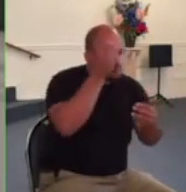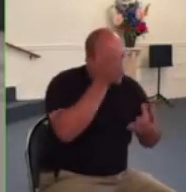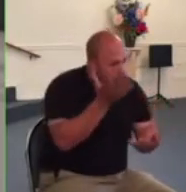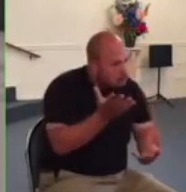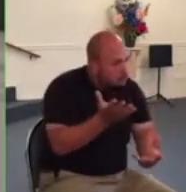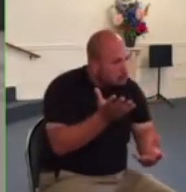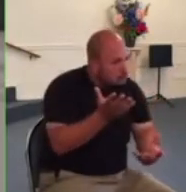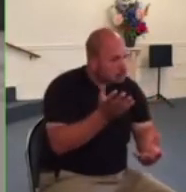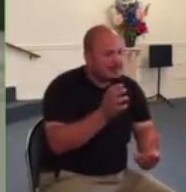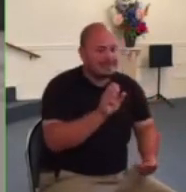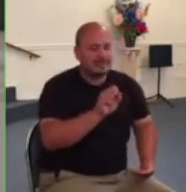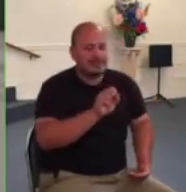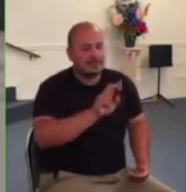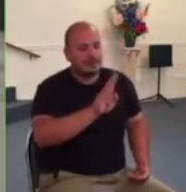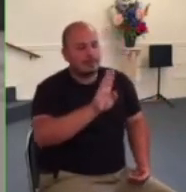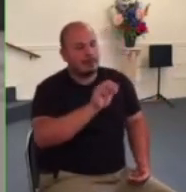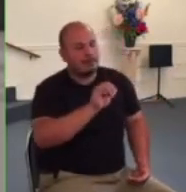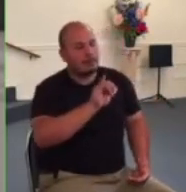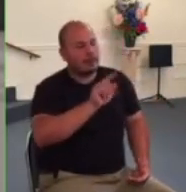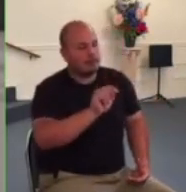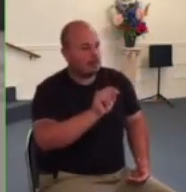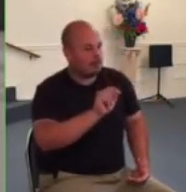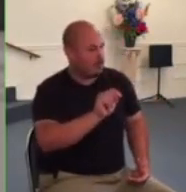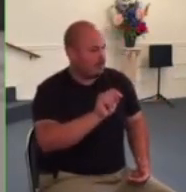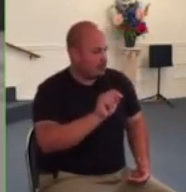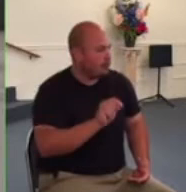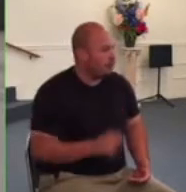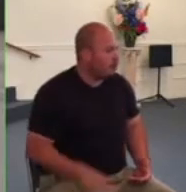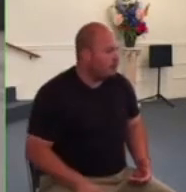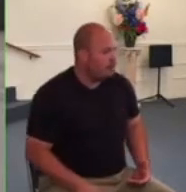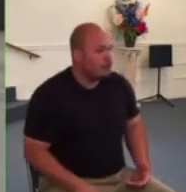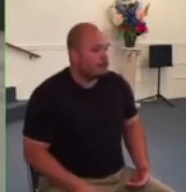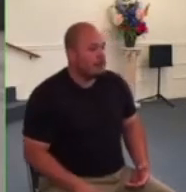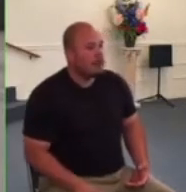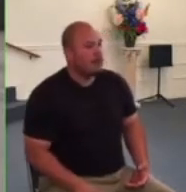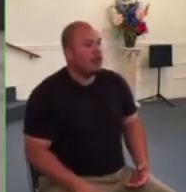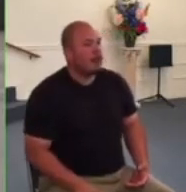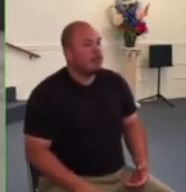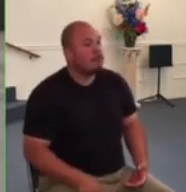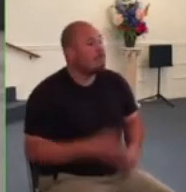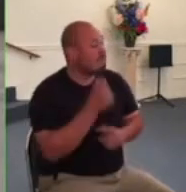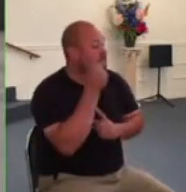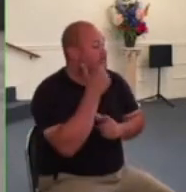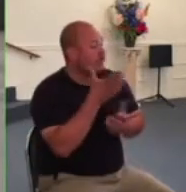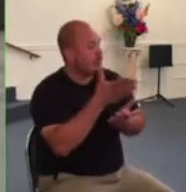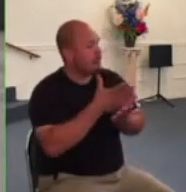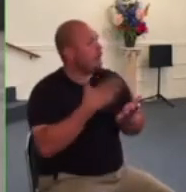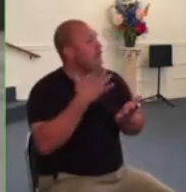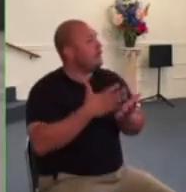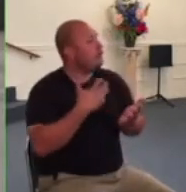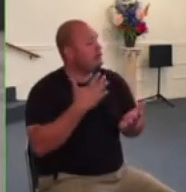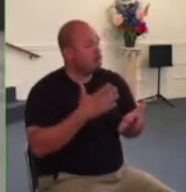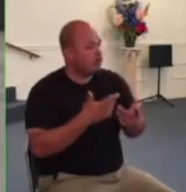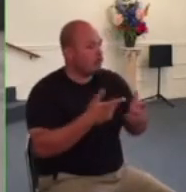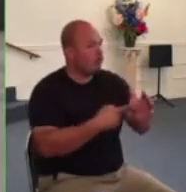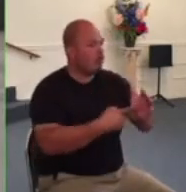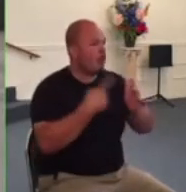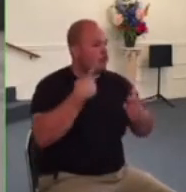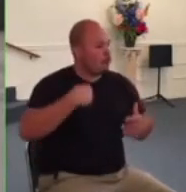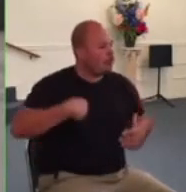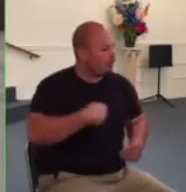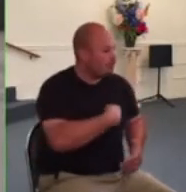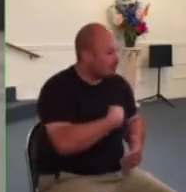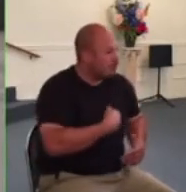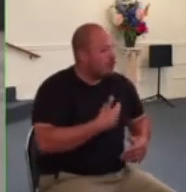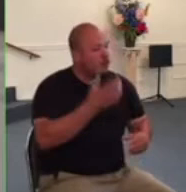there are times when christians must refuse to obey government authorities out of obedience to god but there are also times when